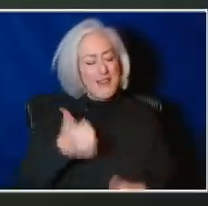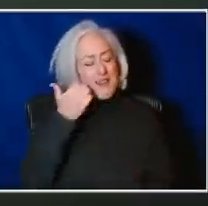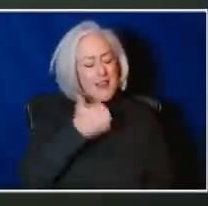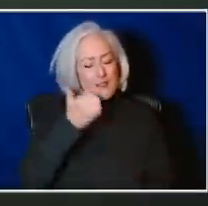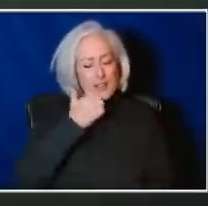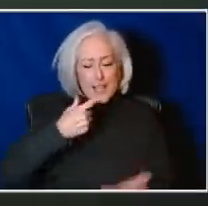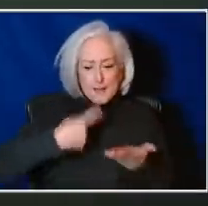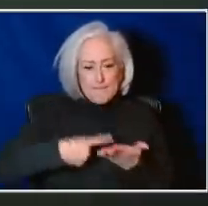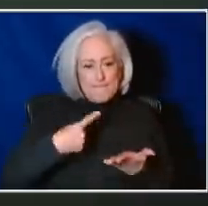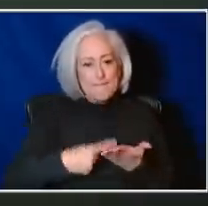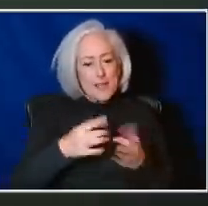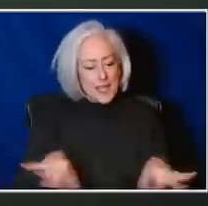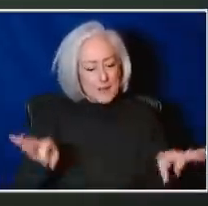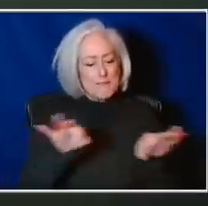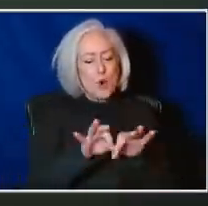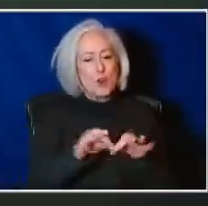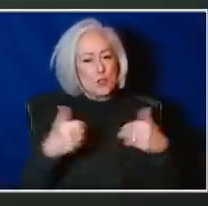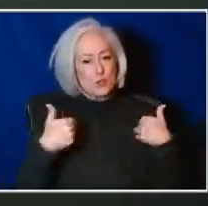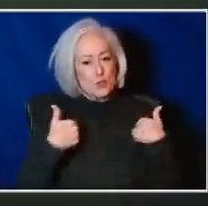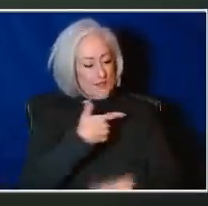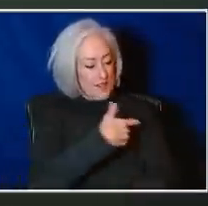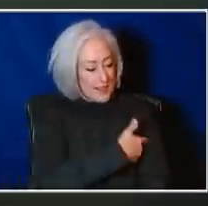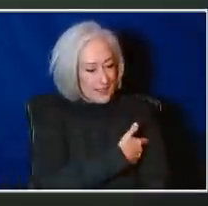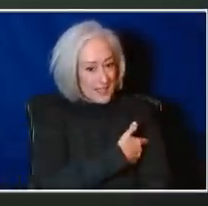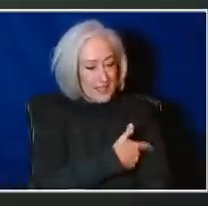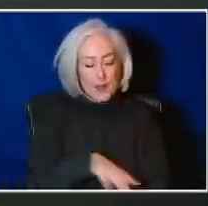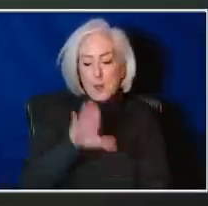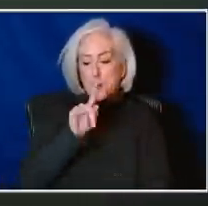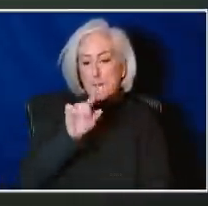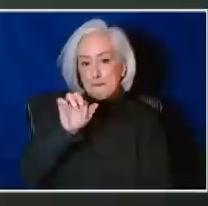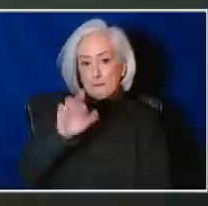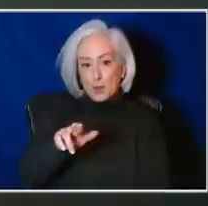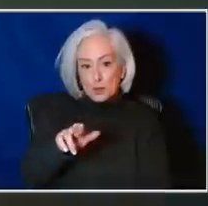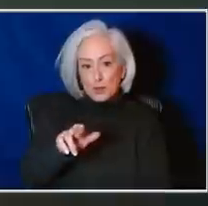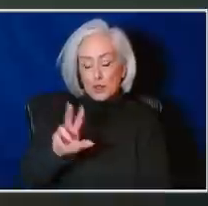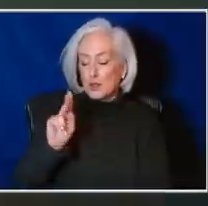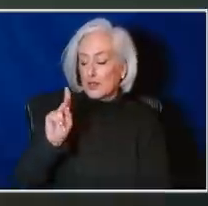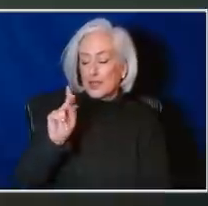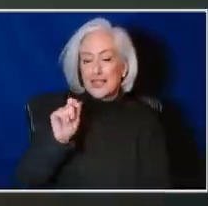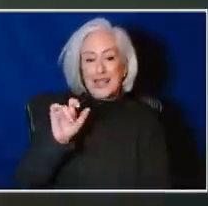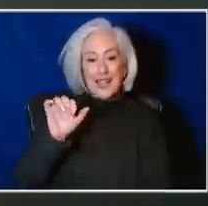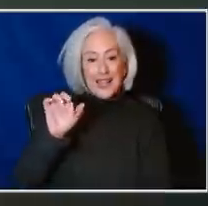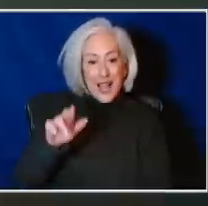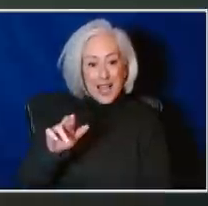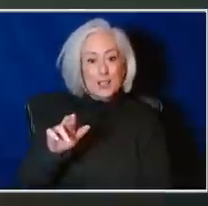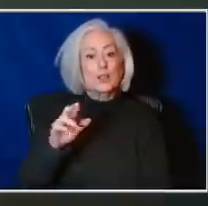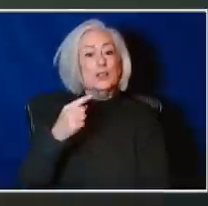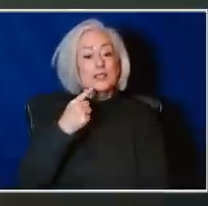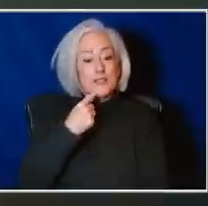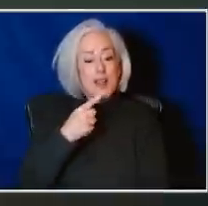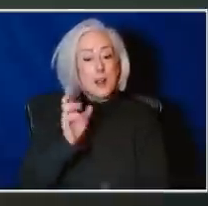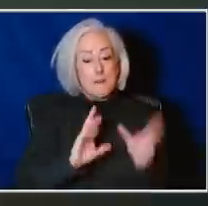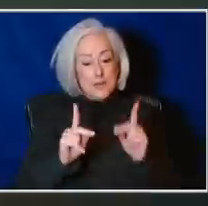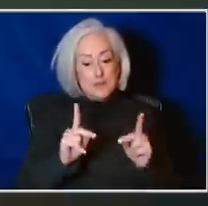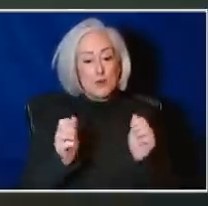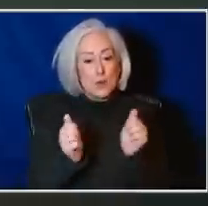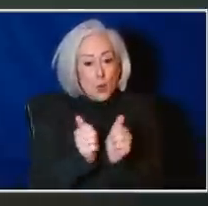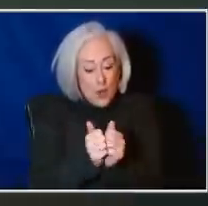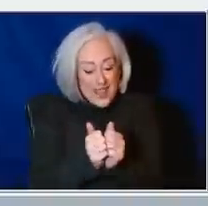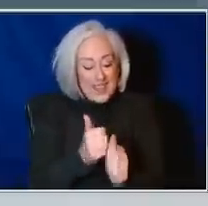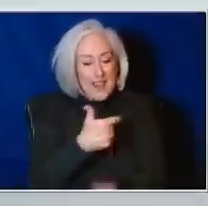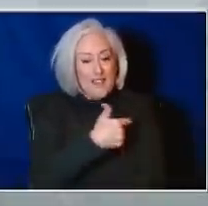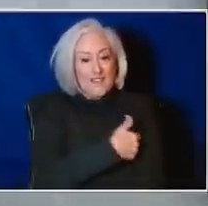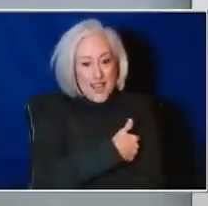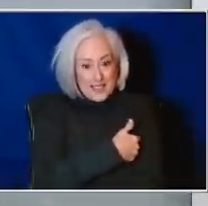and boosters. The Kaiser Family Foundation recently released a report finding that the number of COVID deaths for people who are vaccinated has